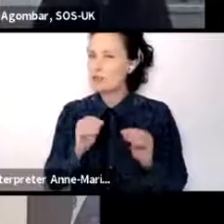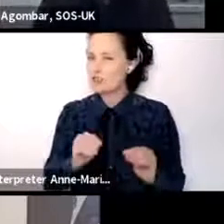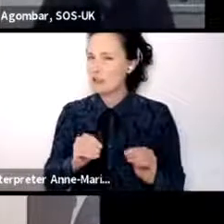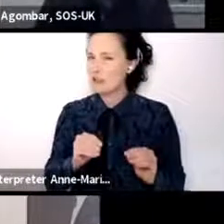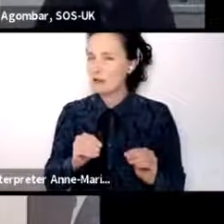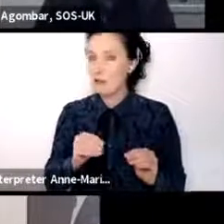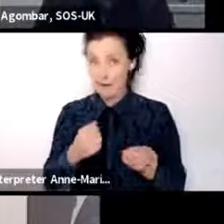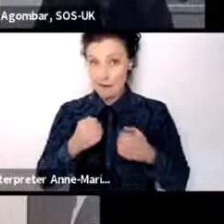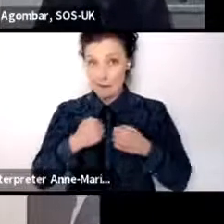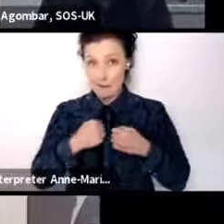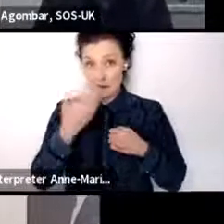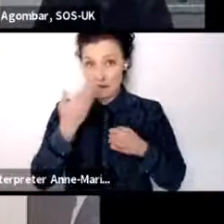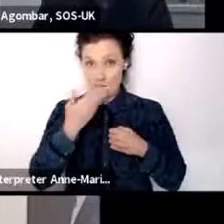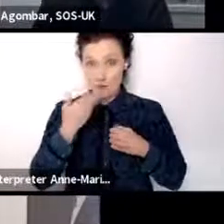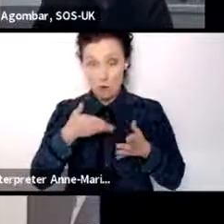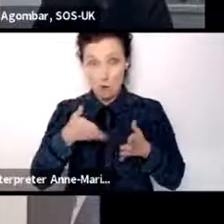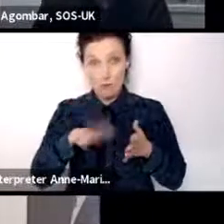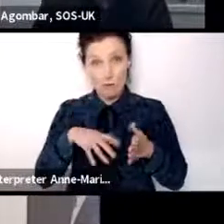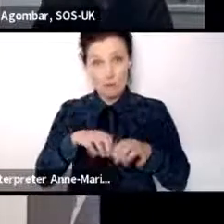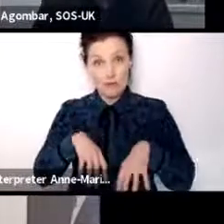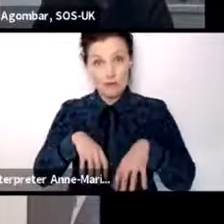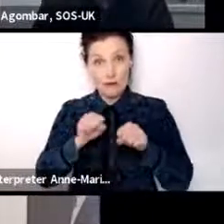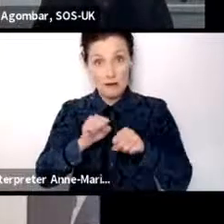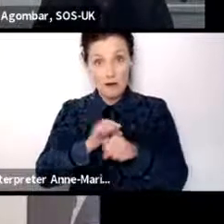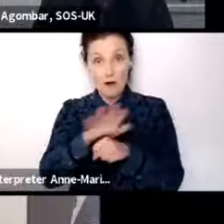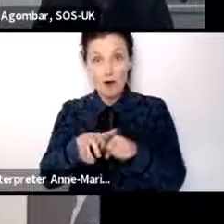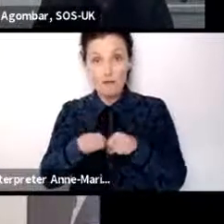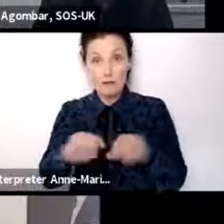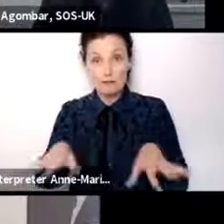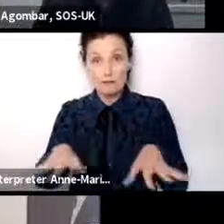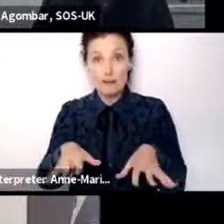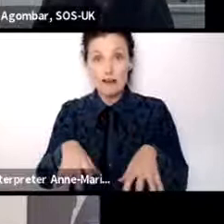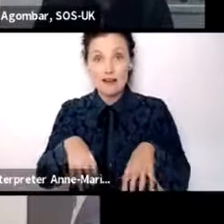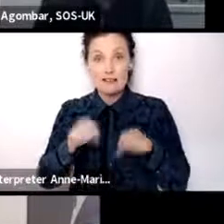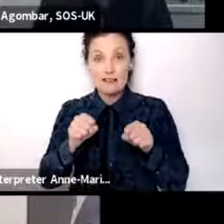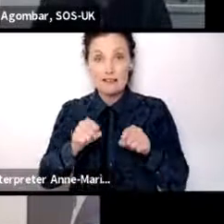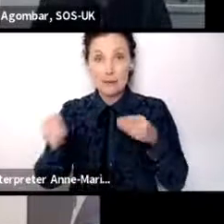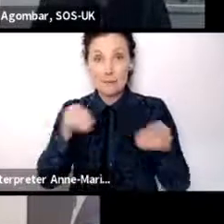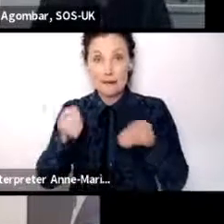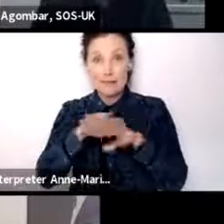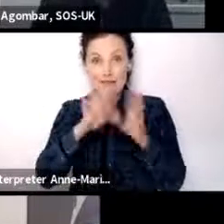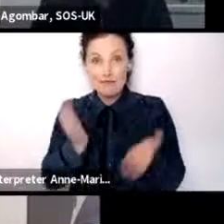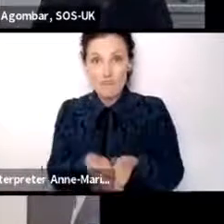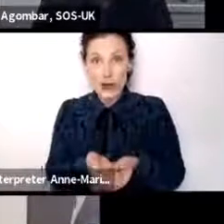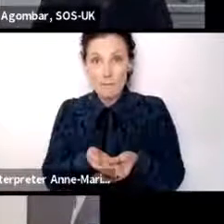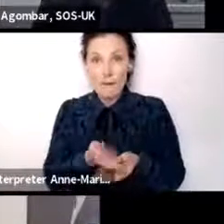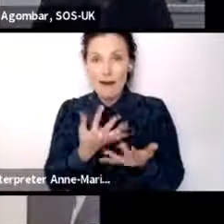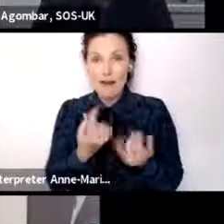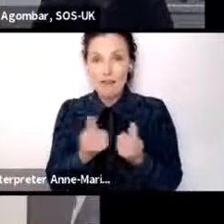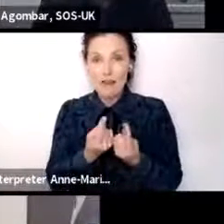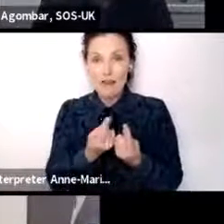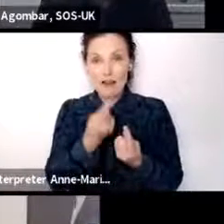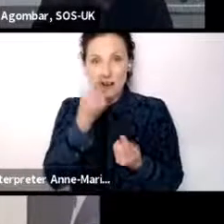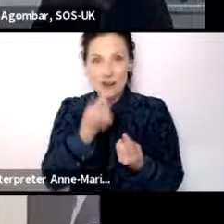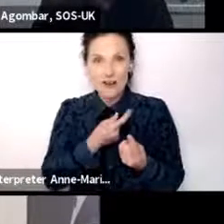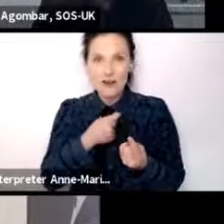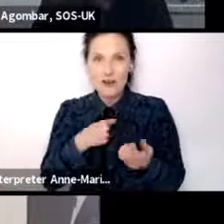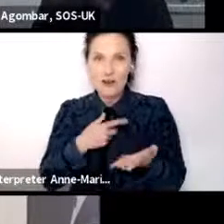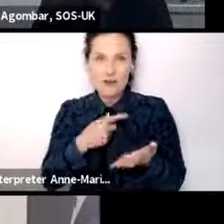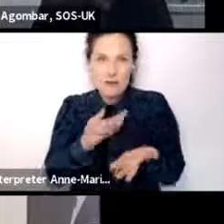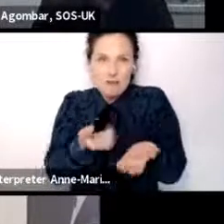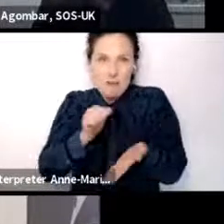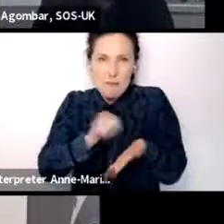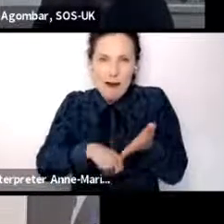within my school, since Covid's happened, they've started plastic wrapping everything. And it didn't used to do that. It used to be able to buy the freshly baked brownies and things